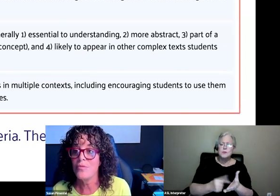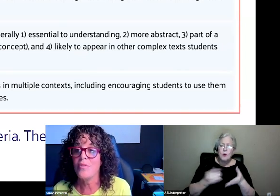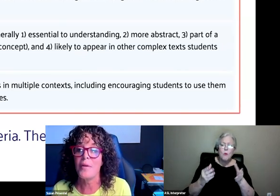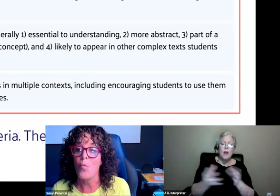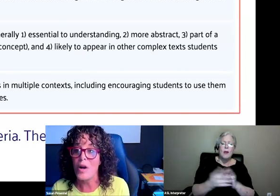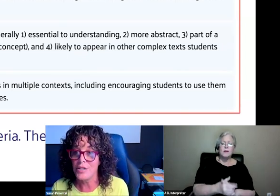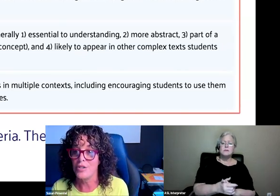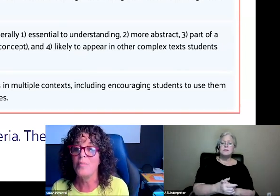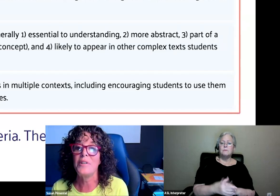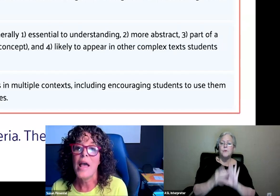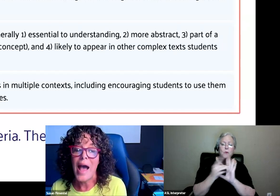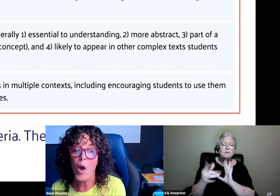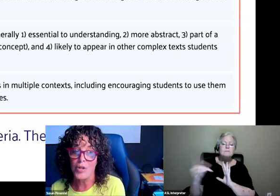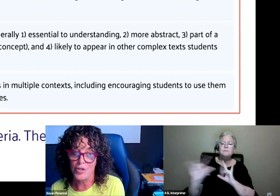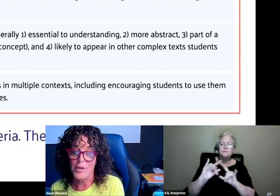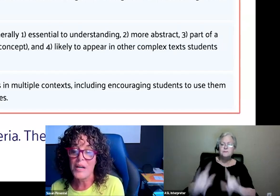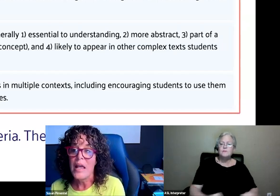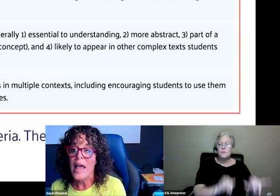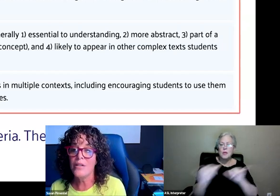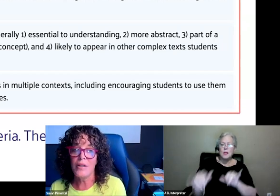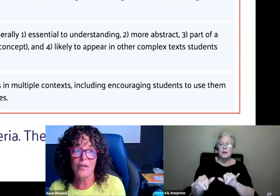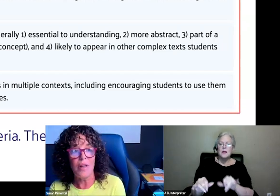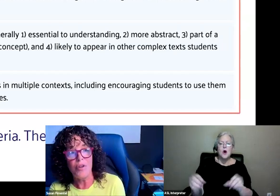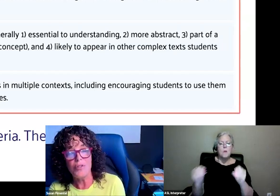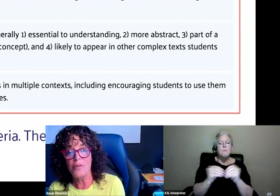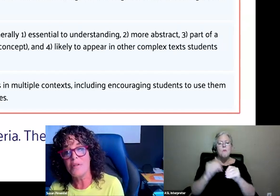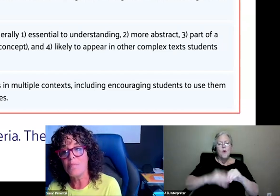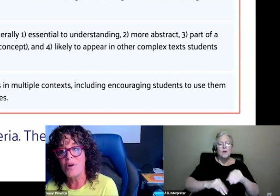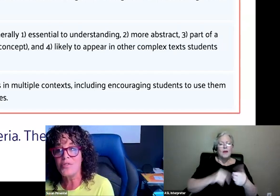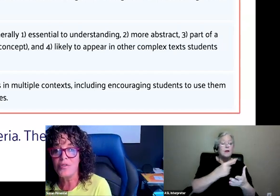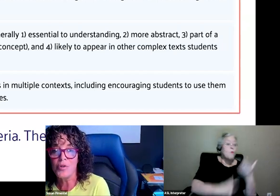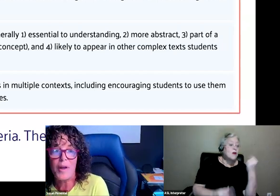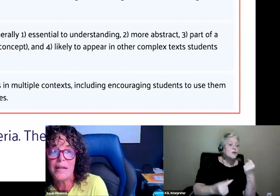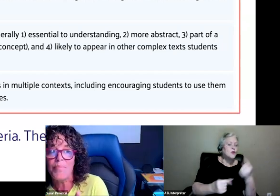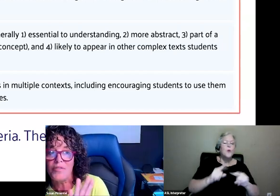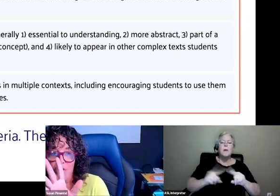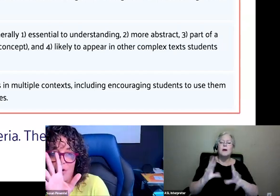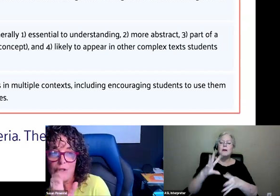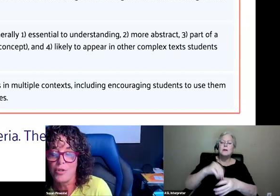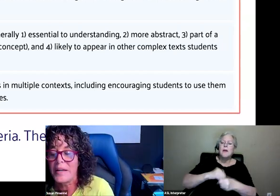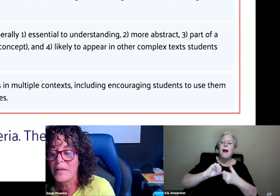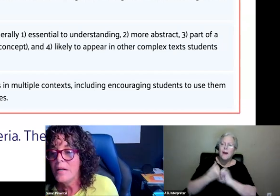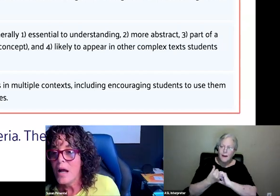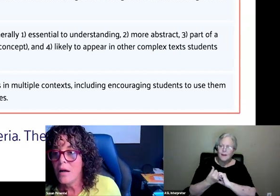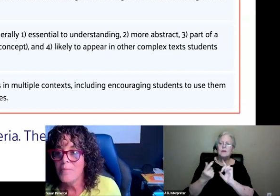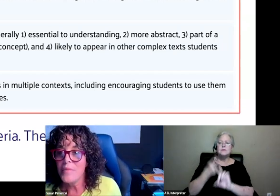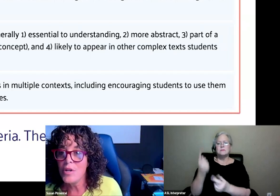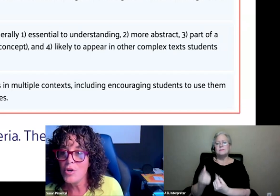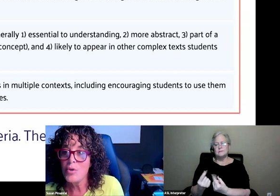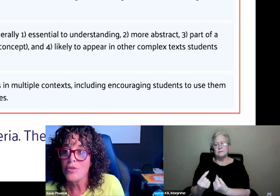further than what to do, but how to do it. And there's, as Meredith said, there's a rating piece here you can do, but,